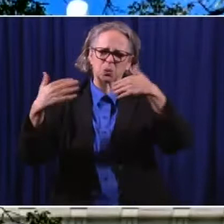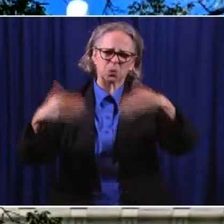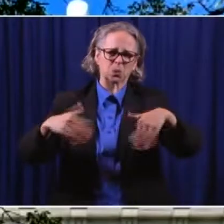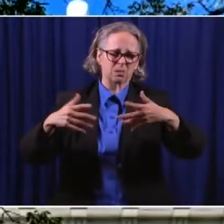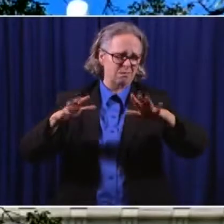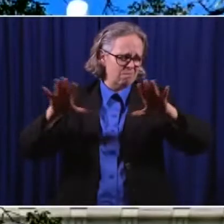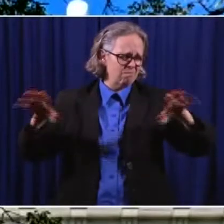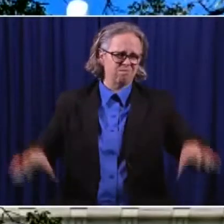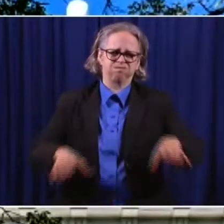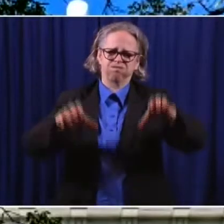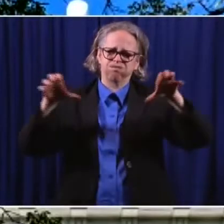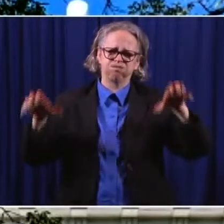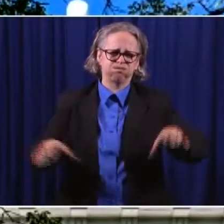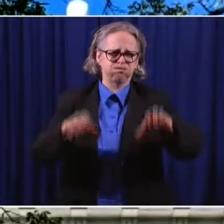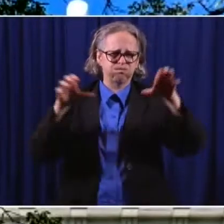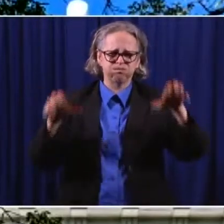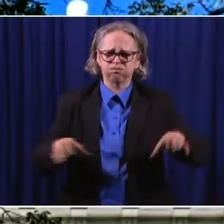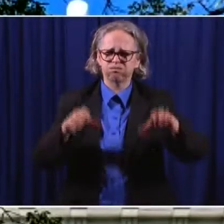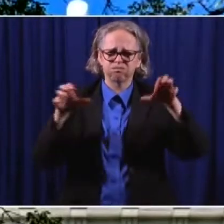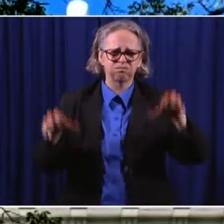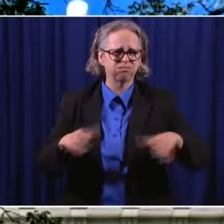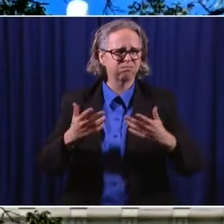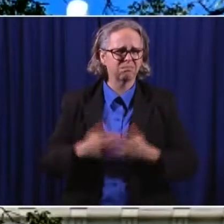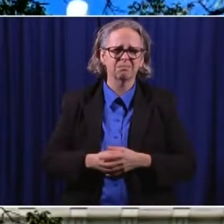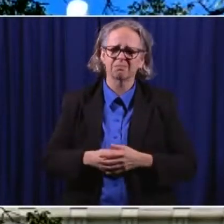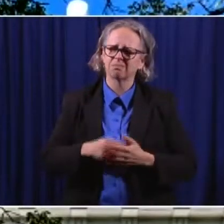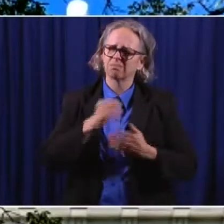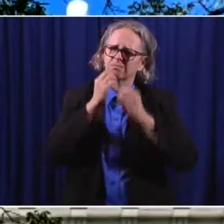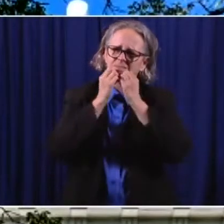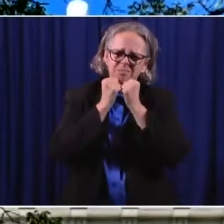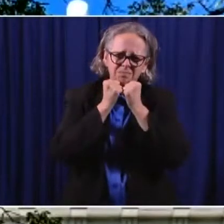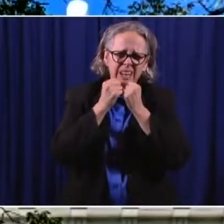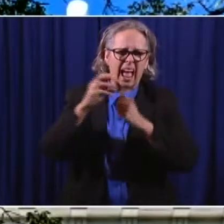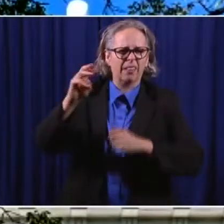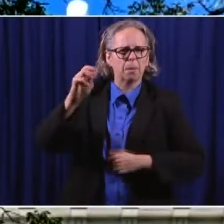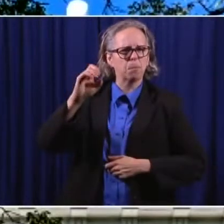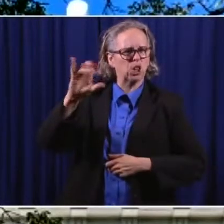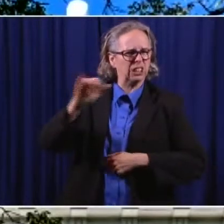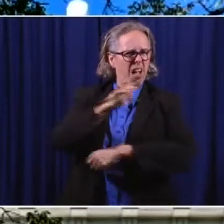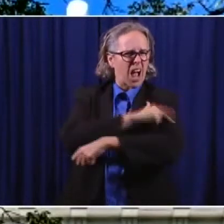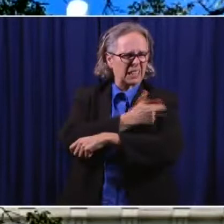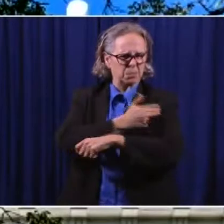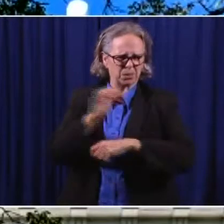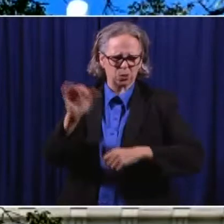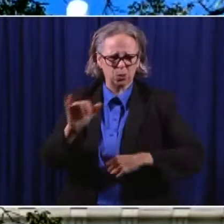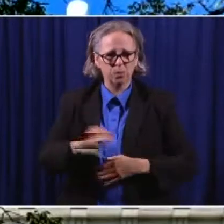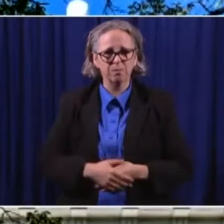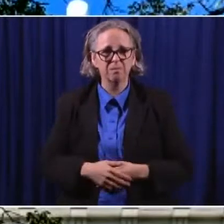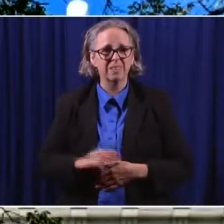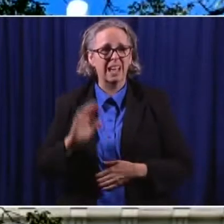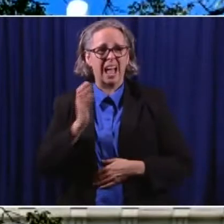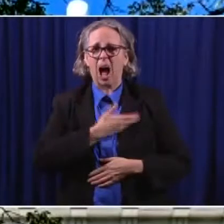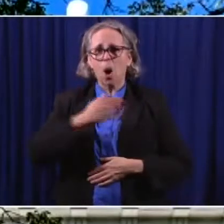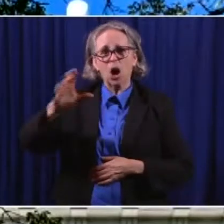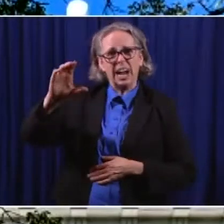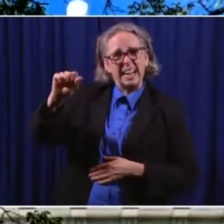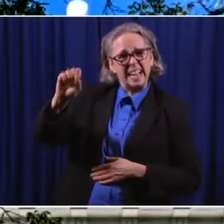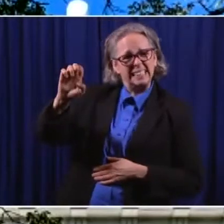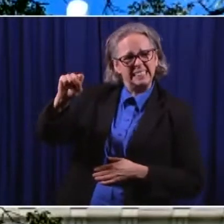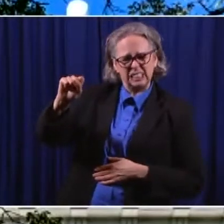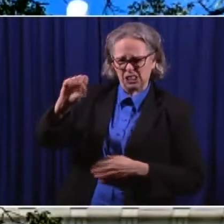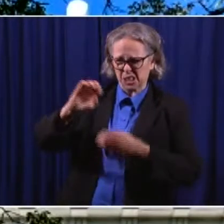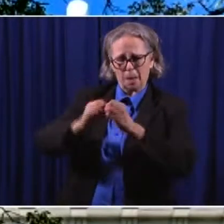We saw our case numbers increase from two, one of which was resolved last Monday,